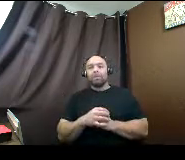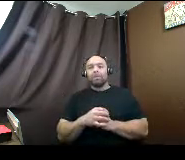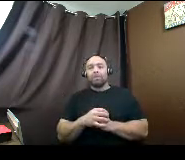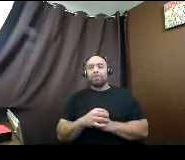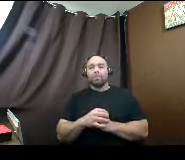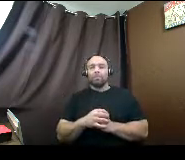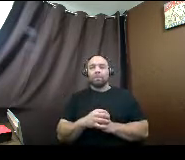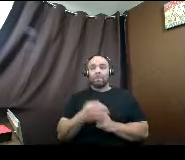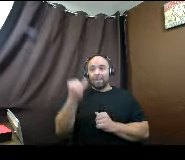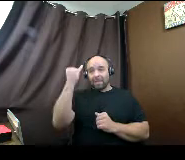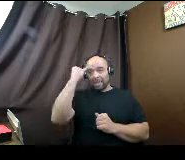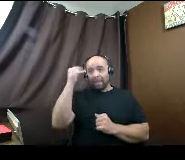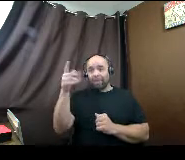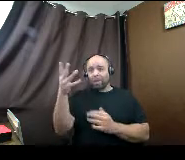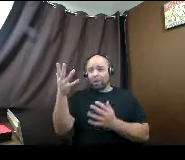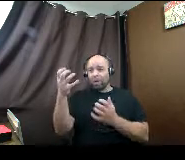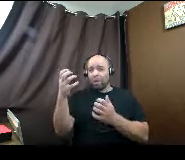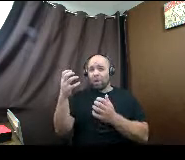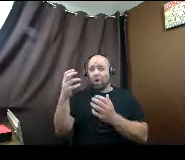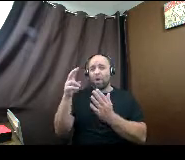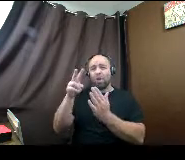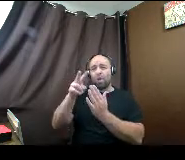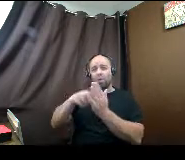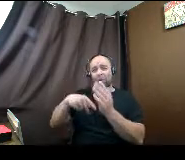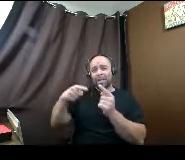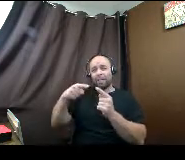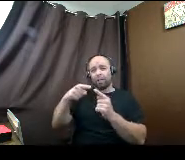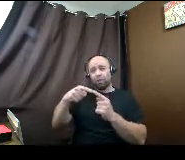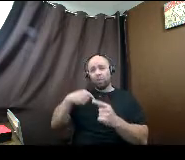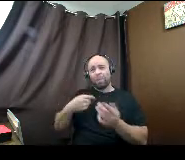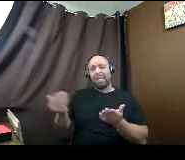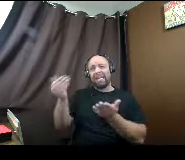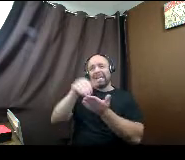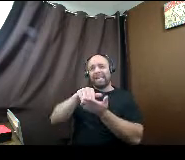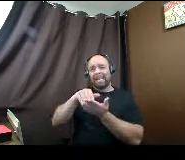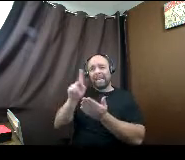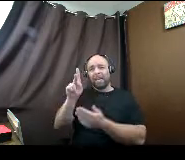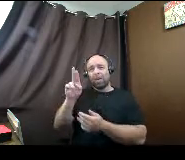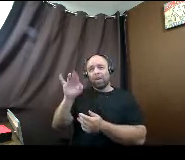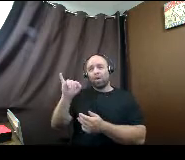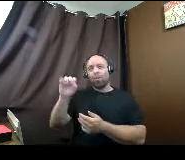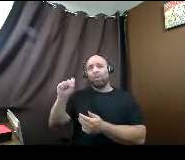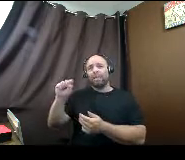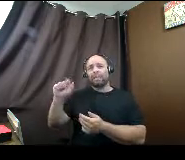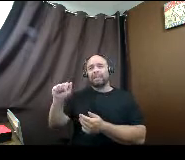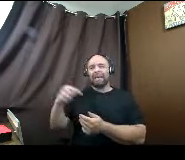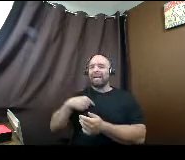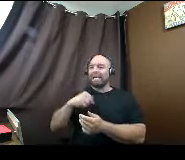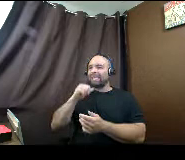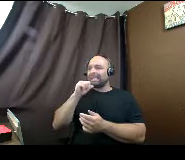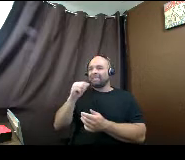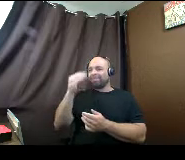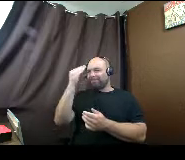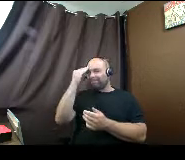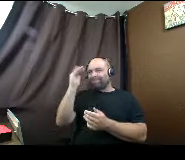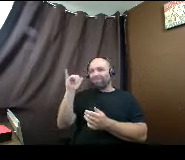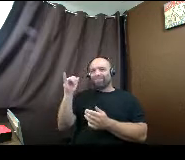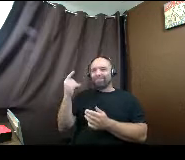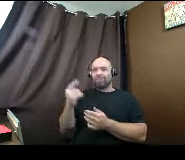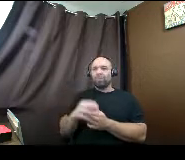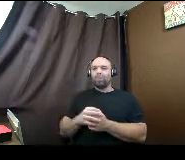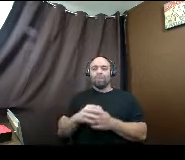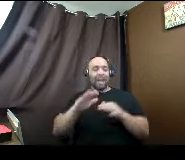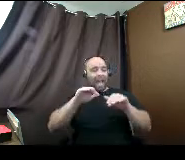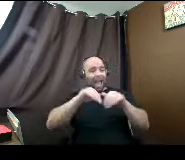If you want to read it to me again, Krista, I just that's one I am not as familiar with. How do I know my asset